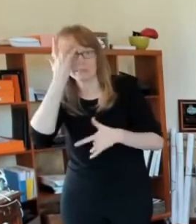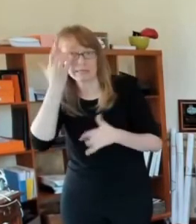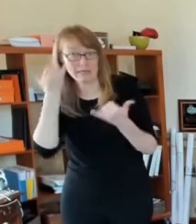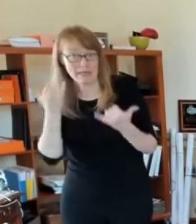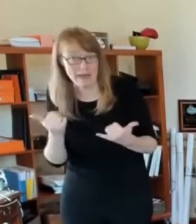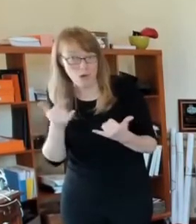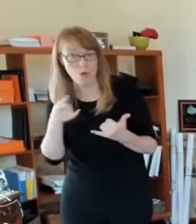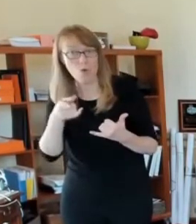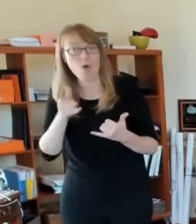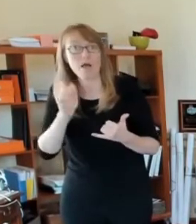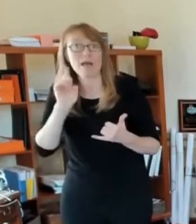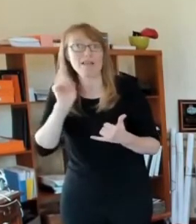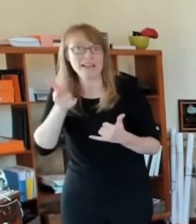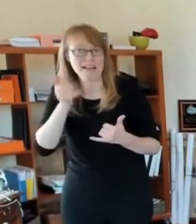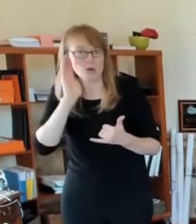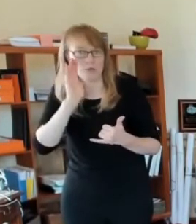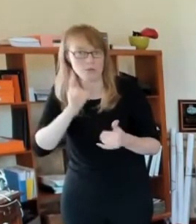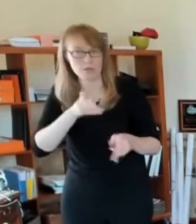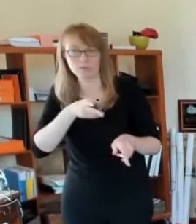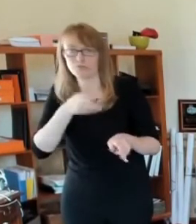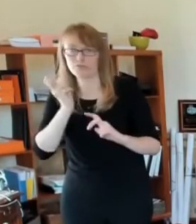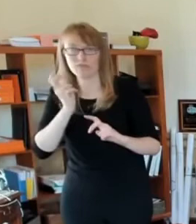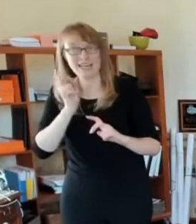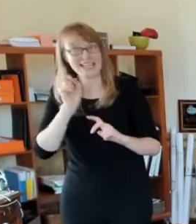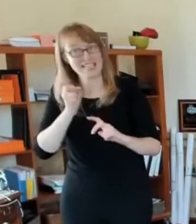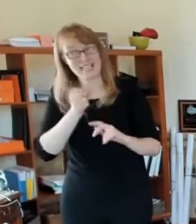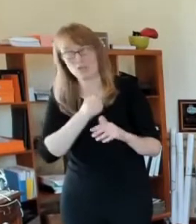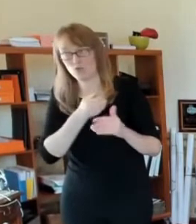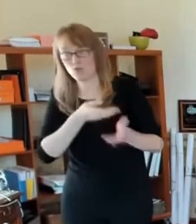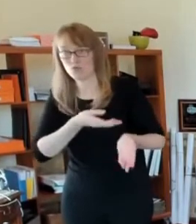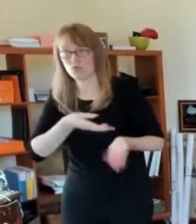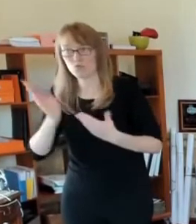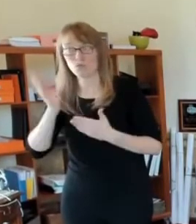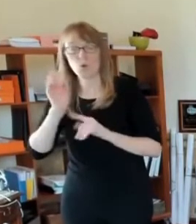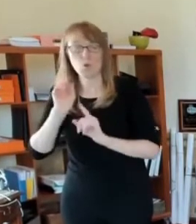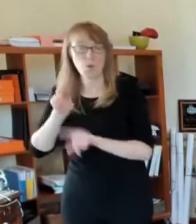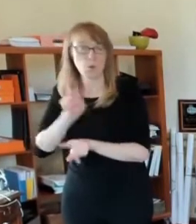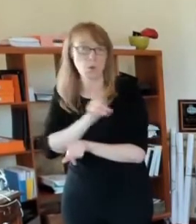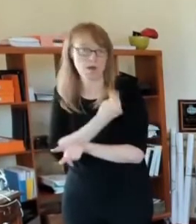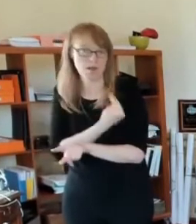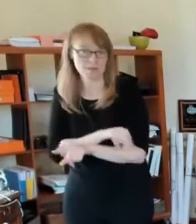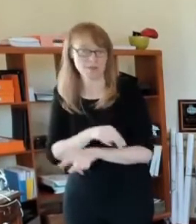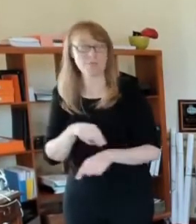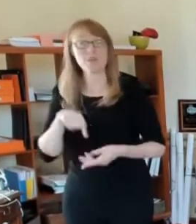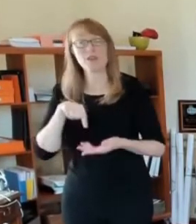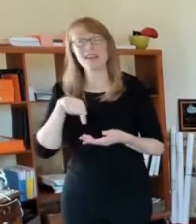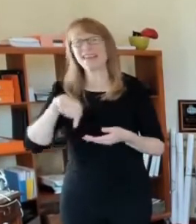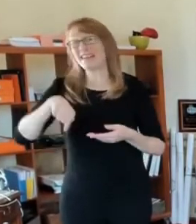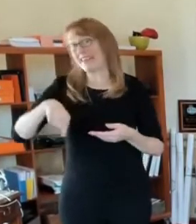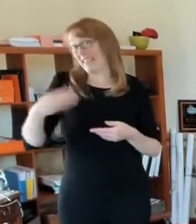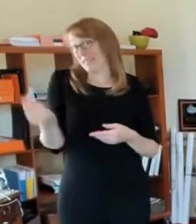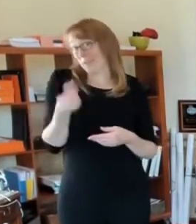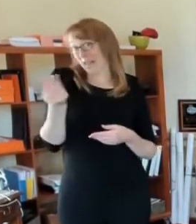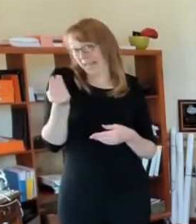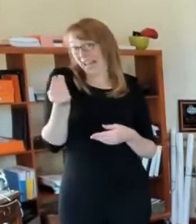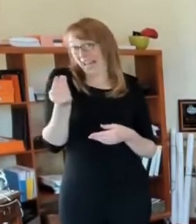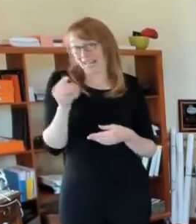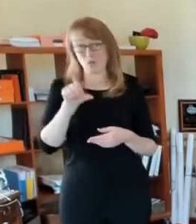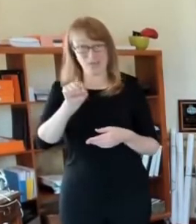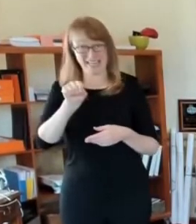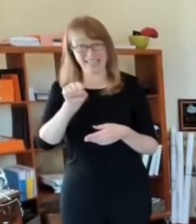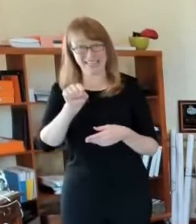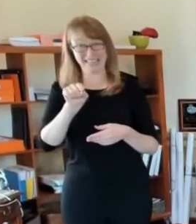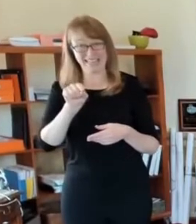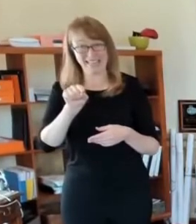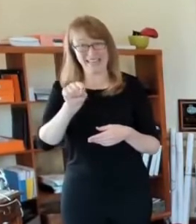12. And what it says is that this coming Monday on the 20th, we were going to go on